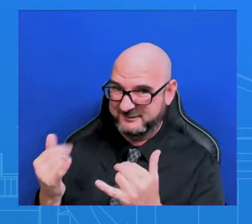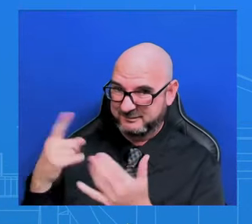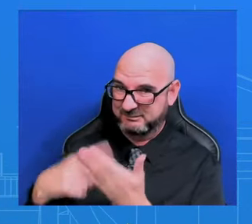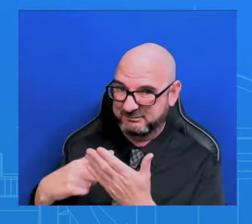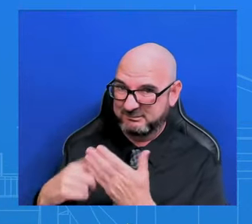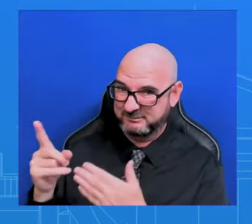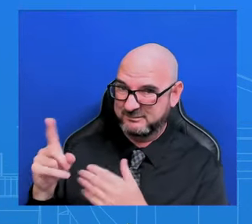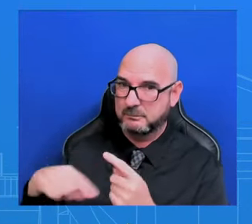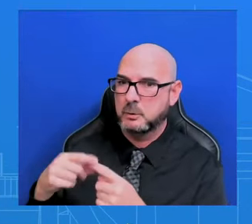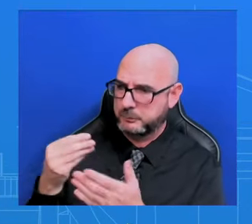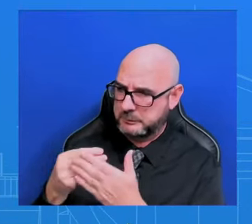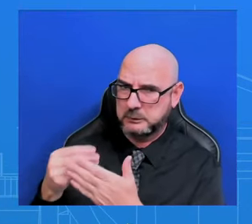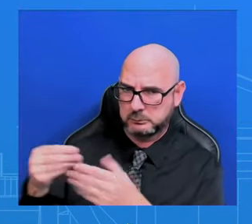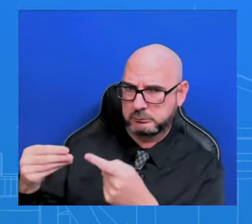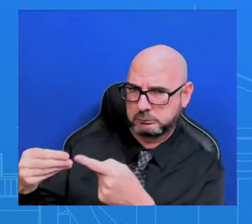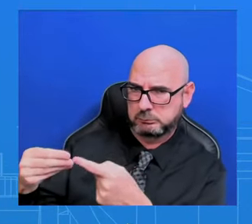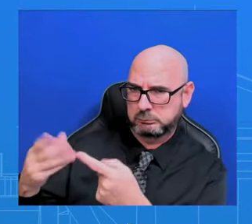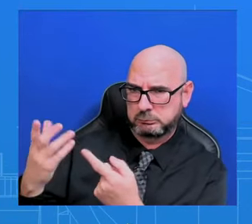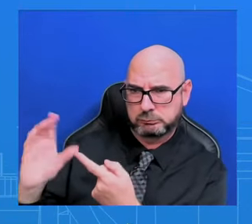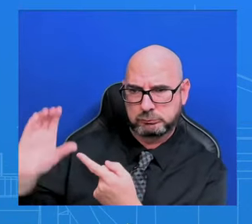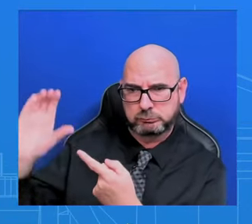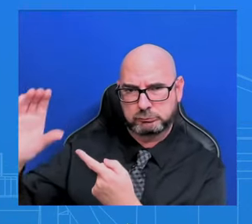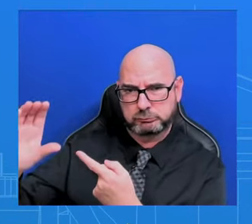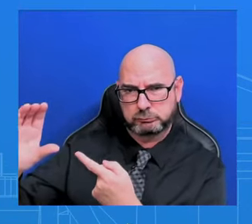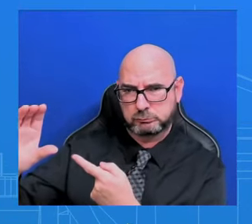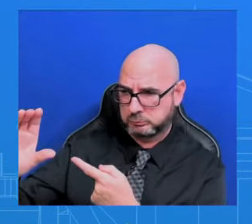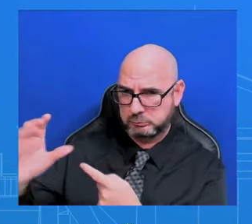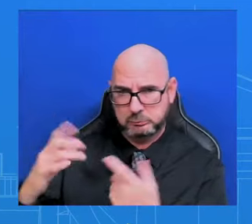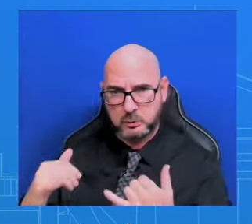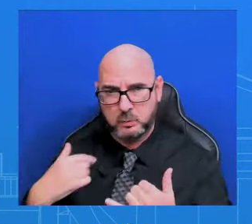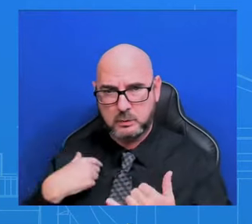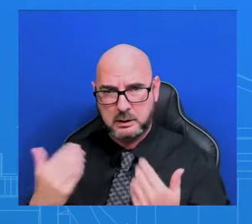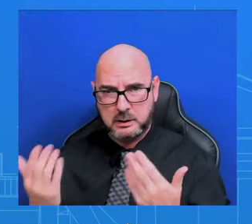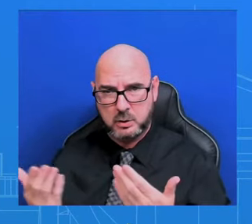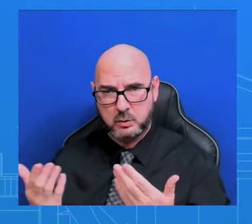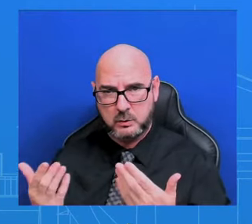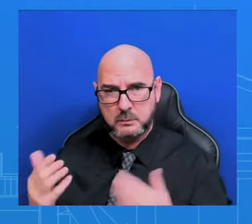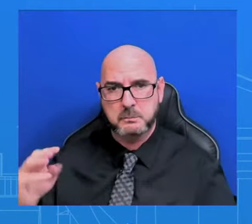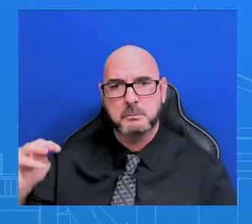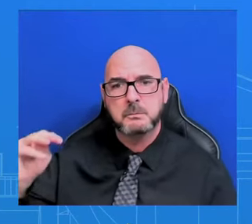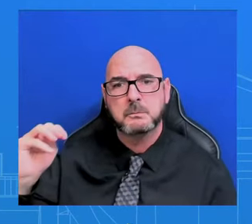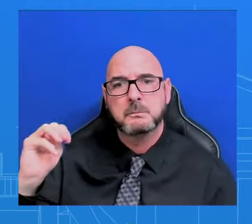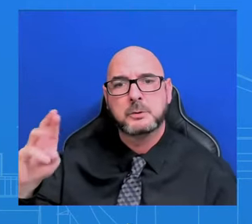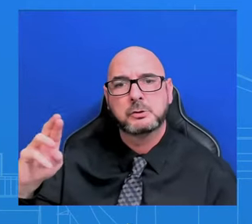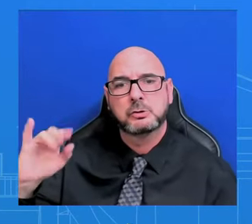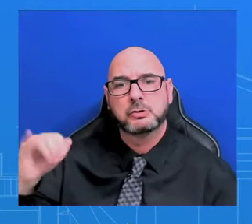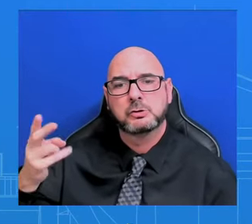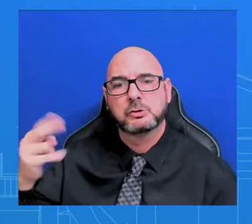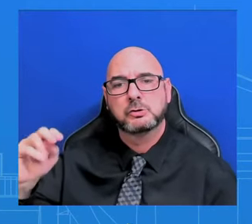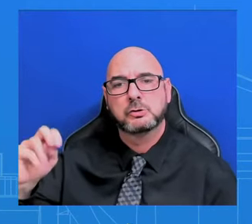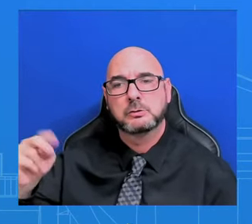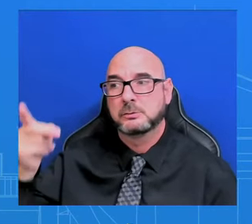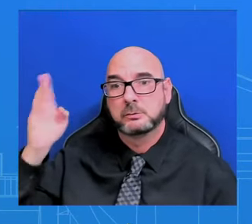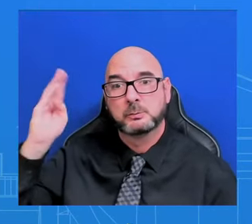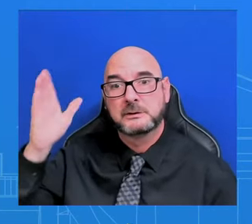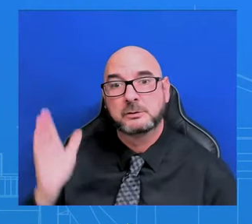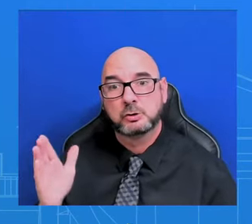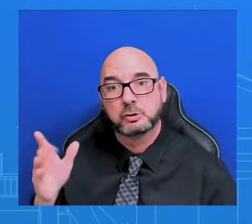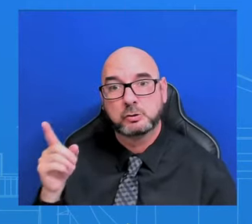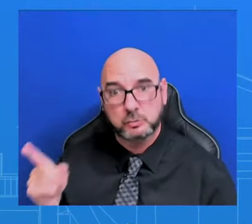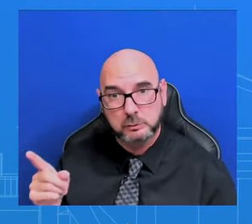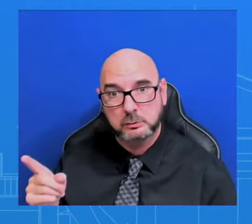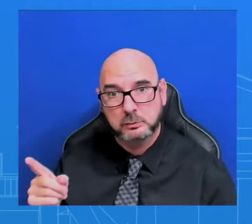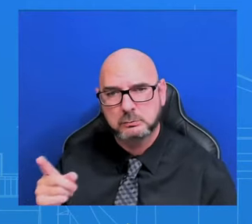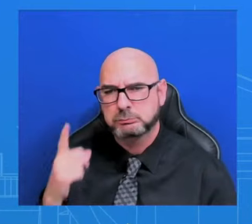know Speaker Johnson was obviously here at the White House meeting with President Biden. Is the White House or President Biden and administration officials speaking directly